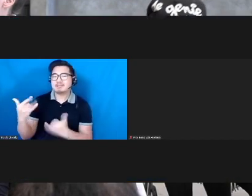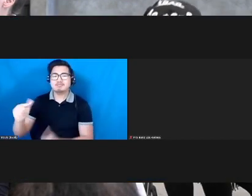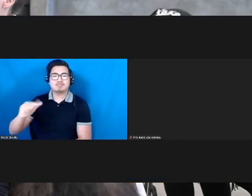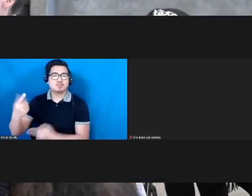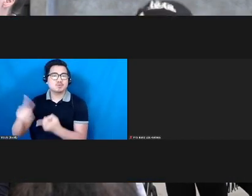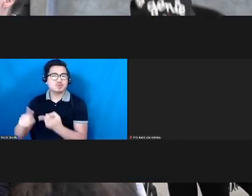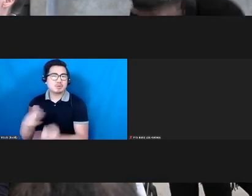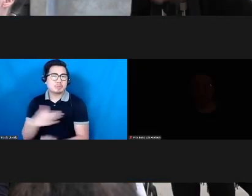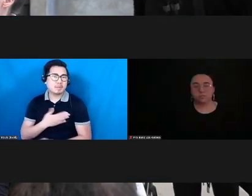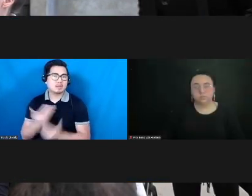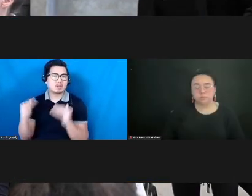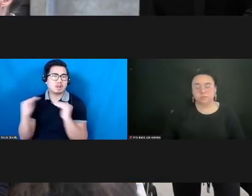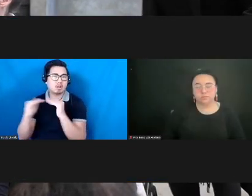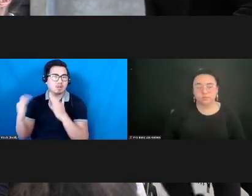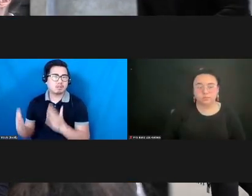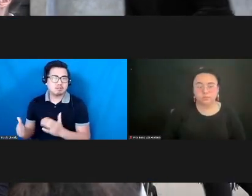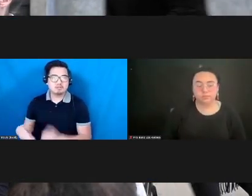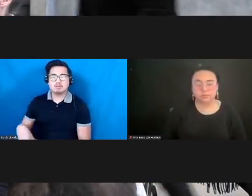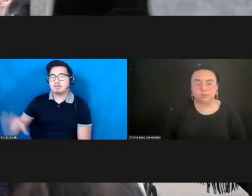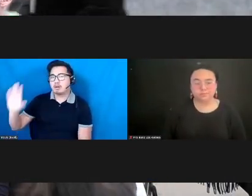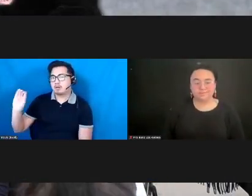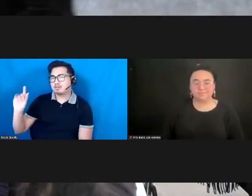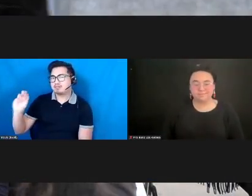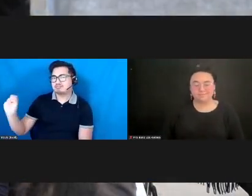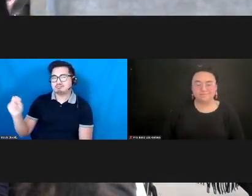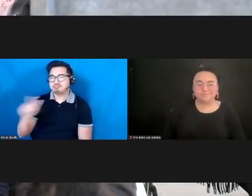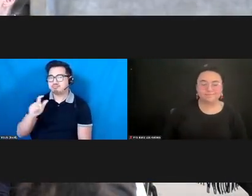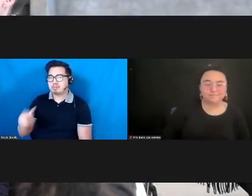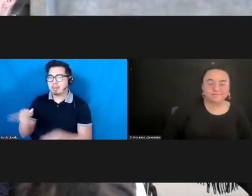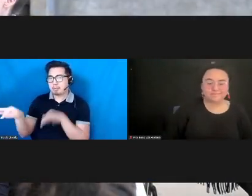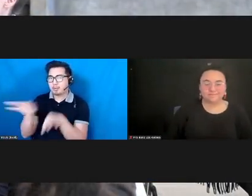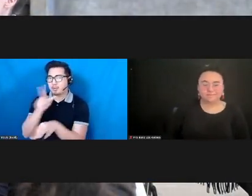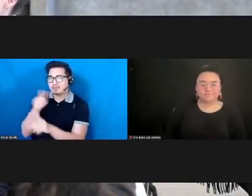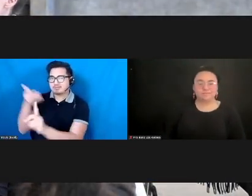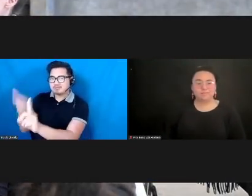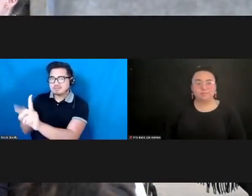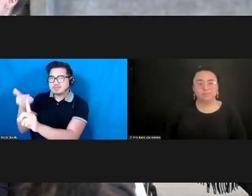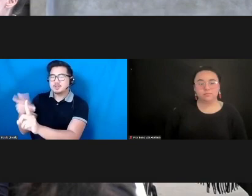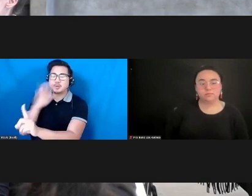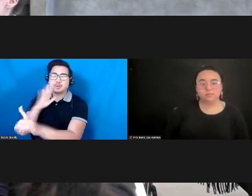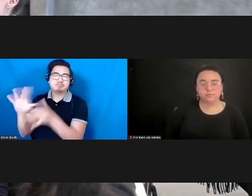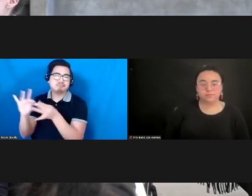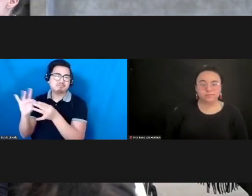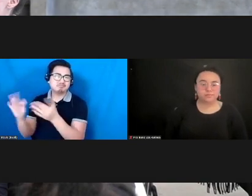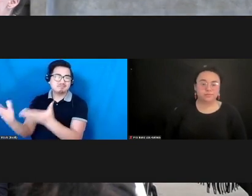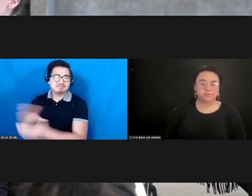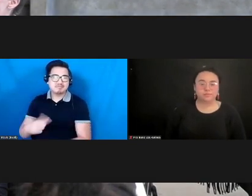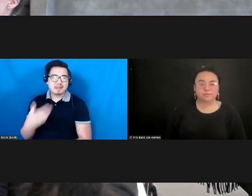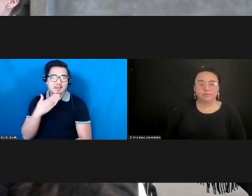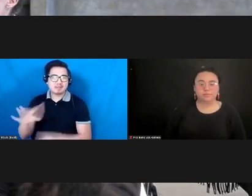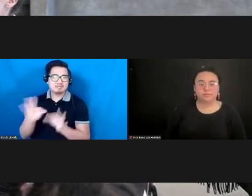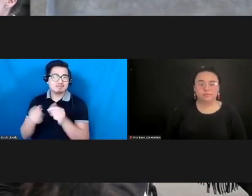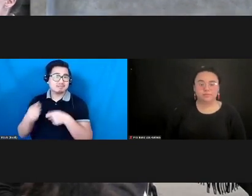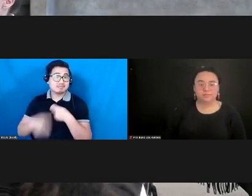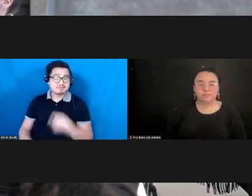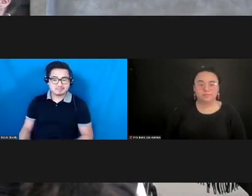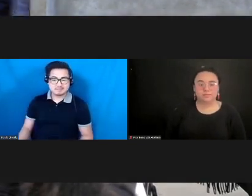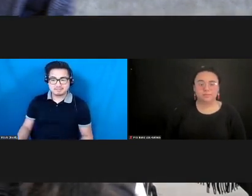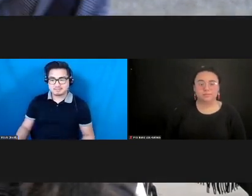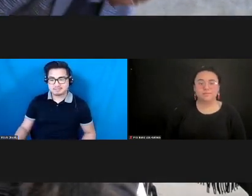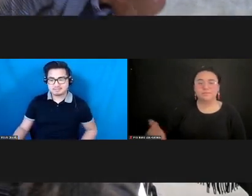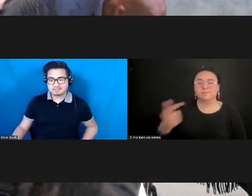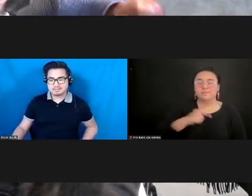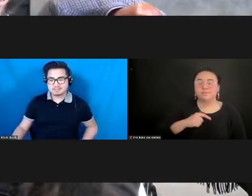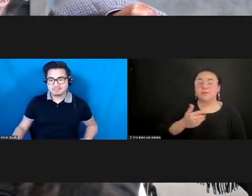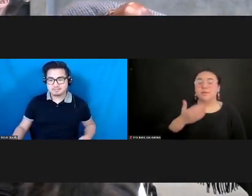colleague, Colleen, who needs no introduction, to offer a few remarks. Thank you, David. I'm Colleen Jennings